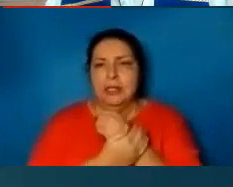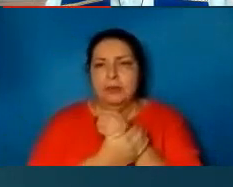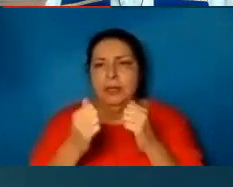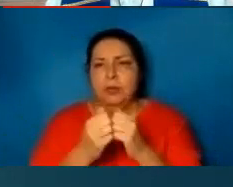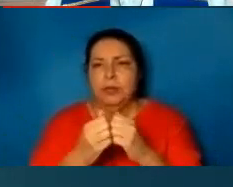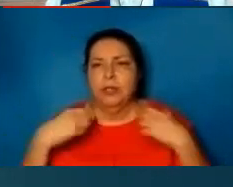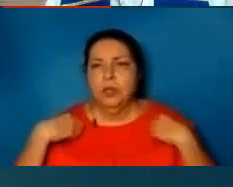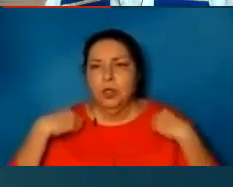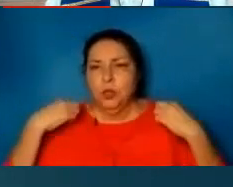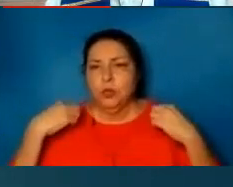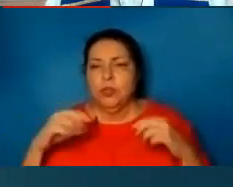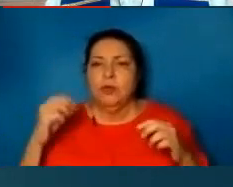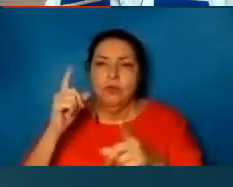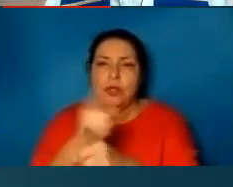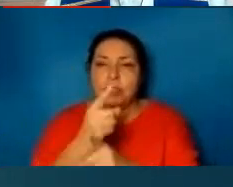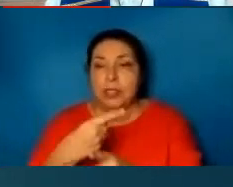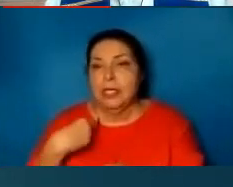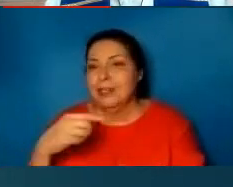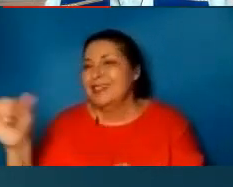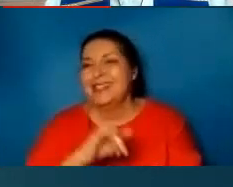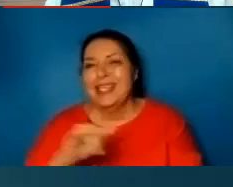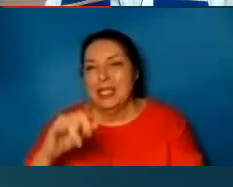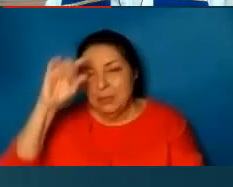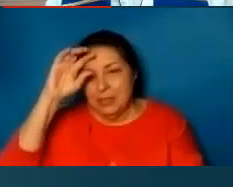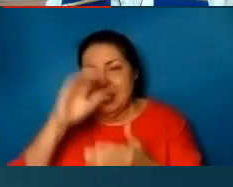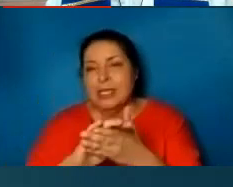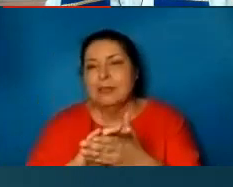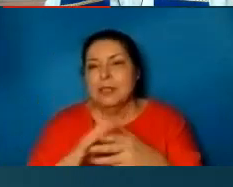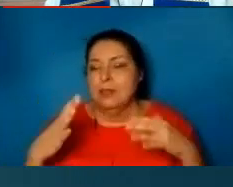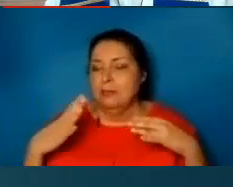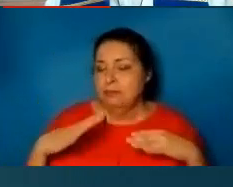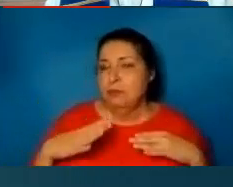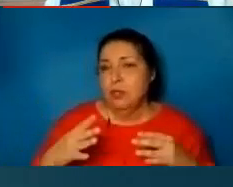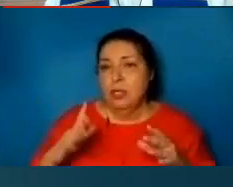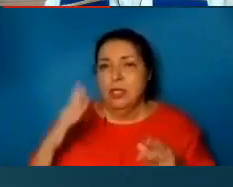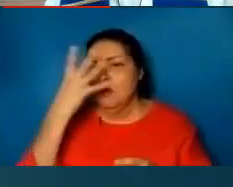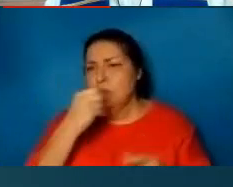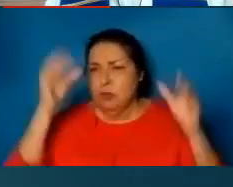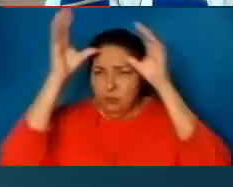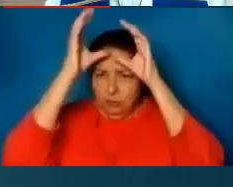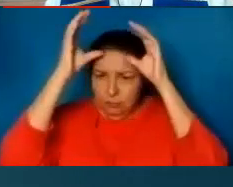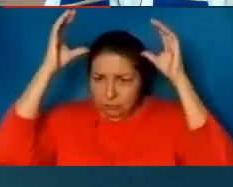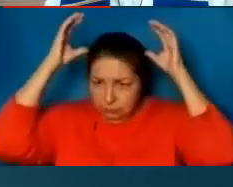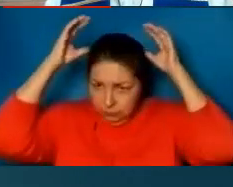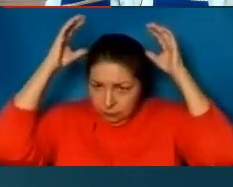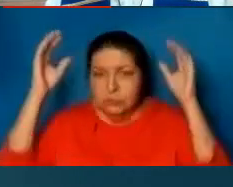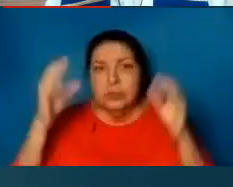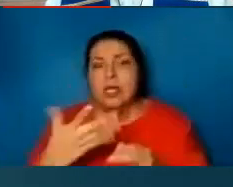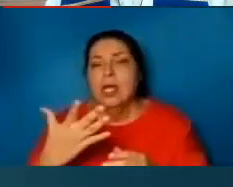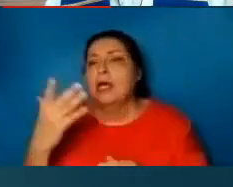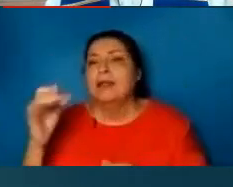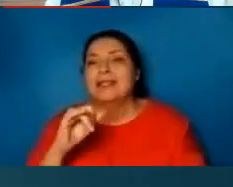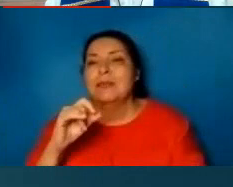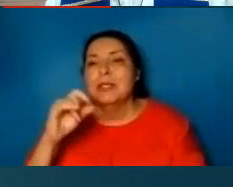righteousness. As a bridegroom decks himself like a priest with a beautiful headdress, and as a bride adorns herself with her